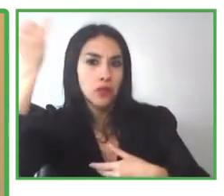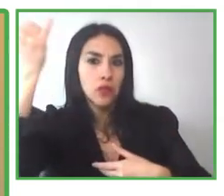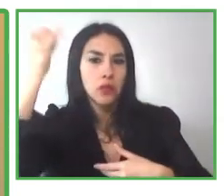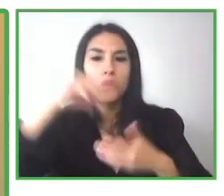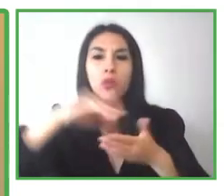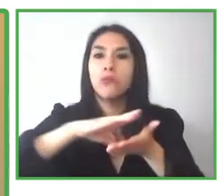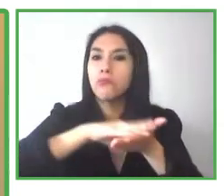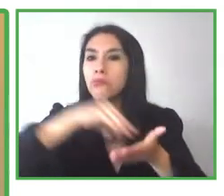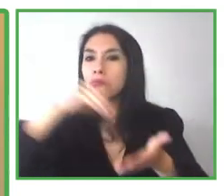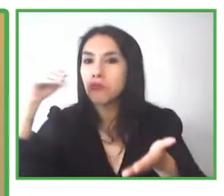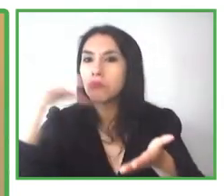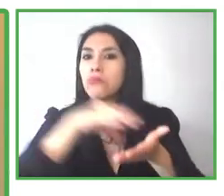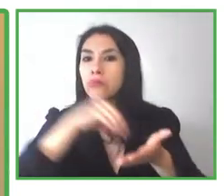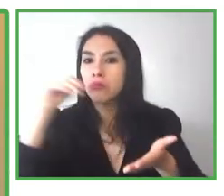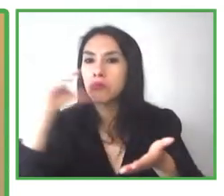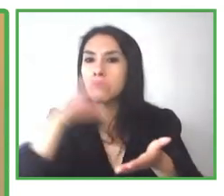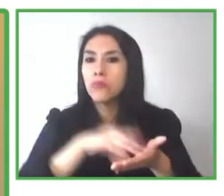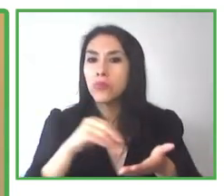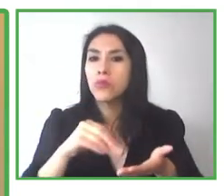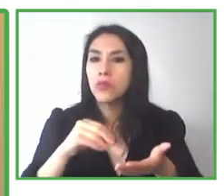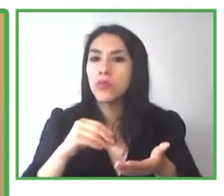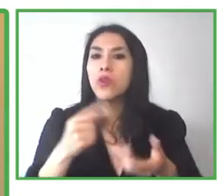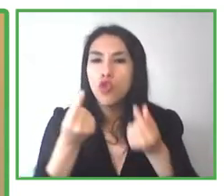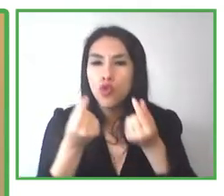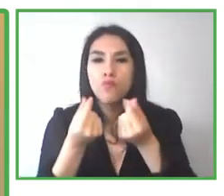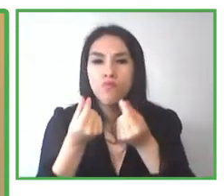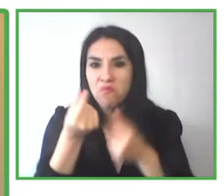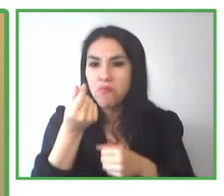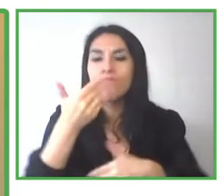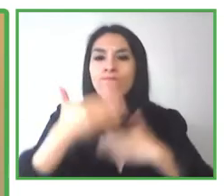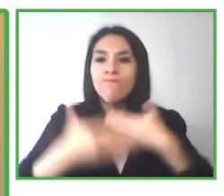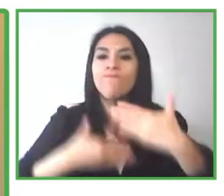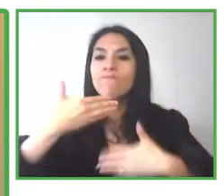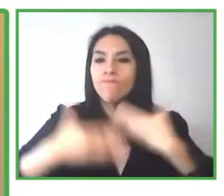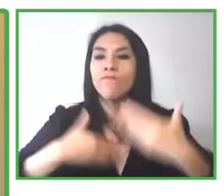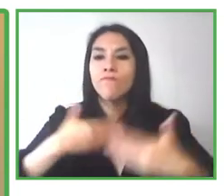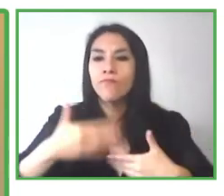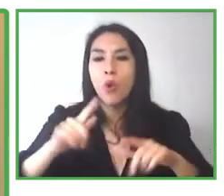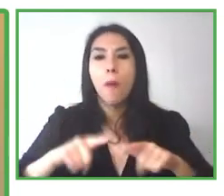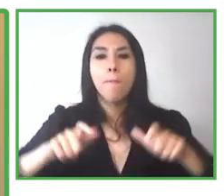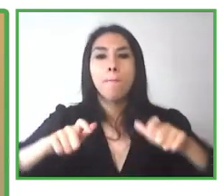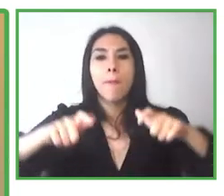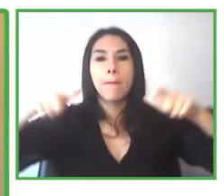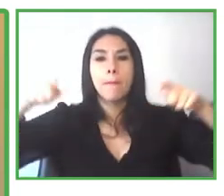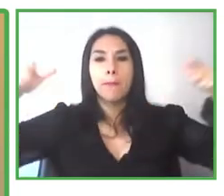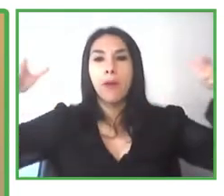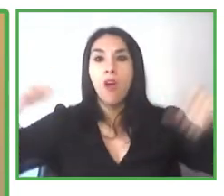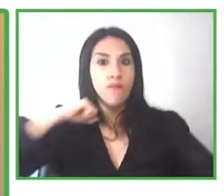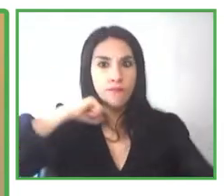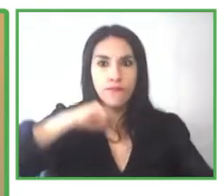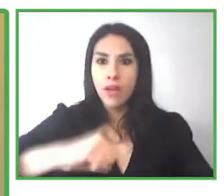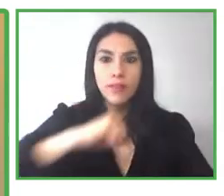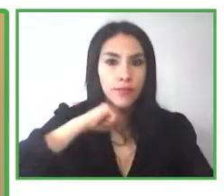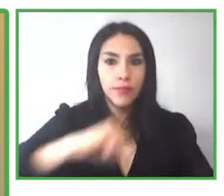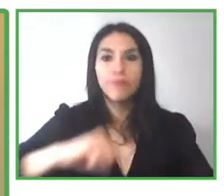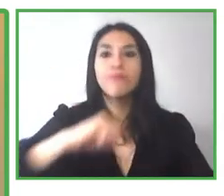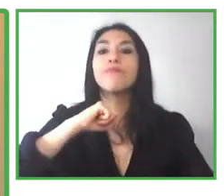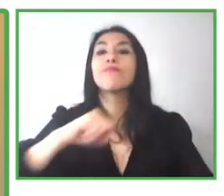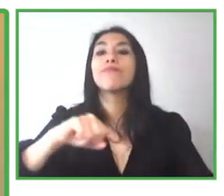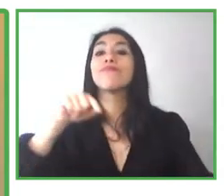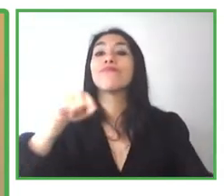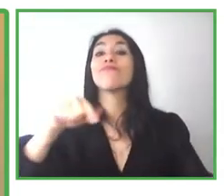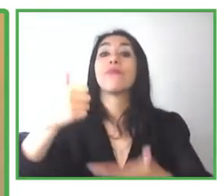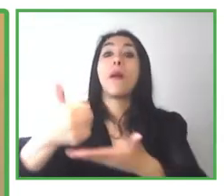And so this is what set me on this journey to look at how can artificial intelligence empower people with